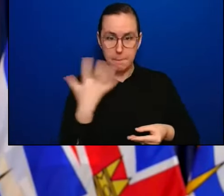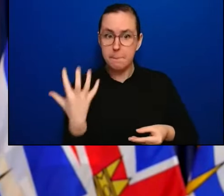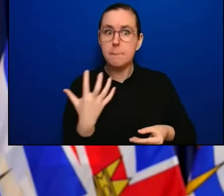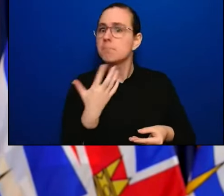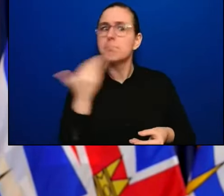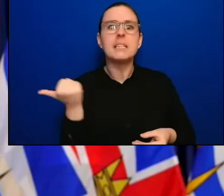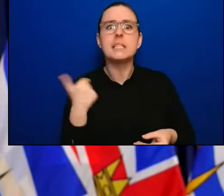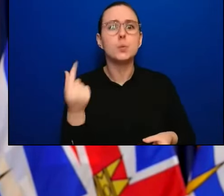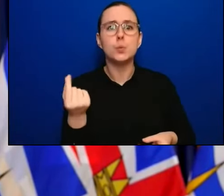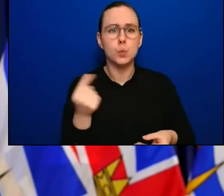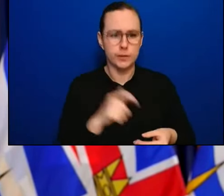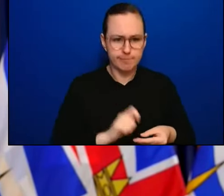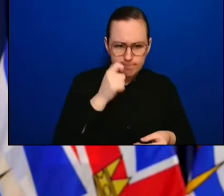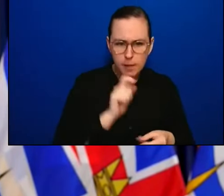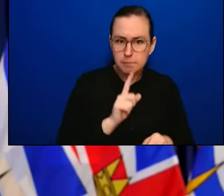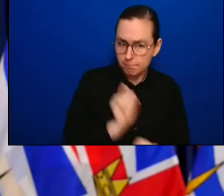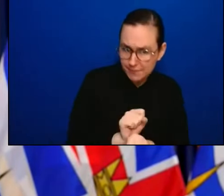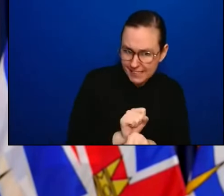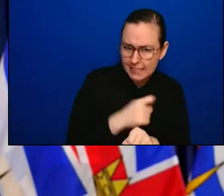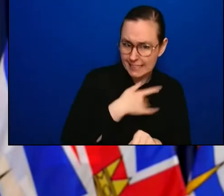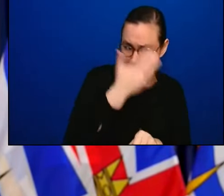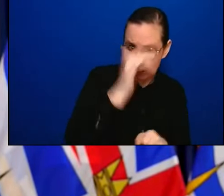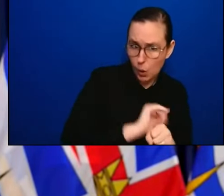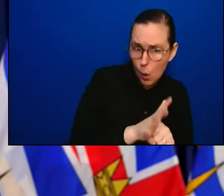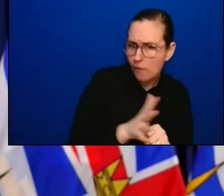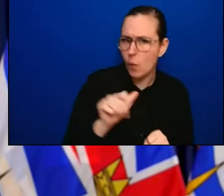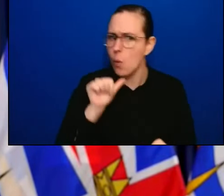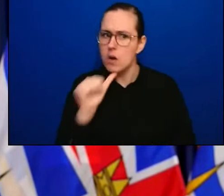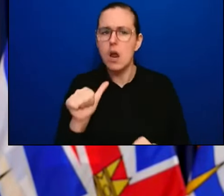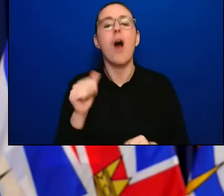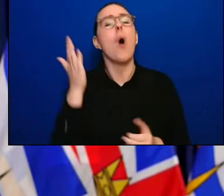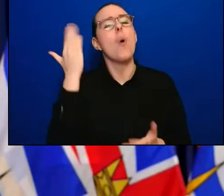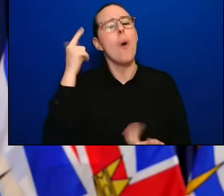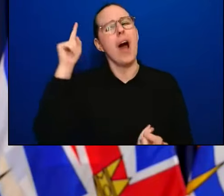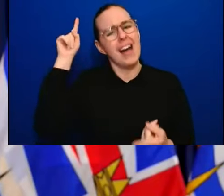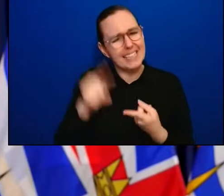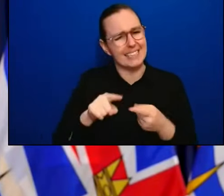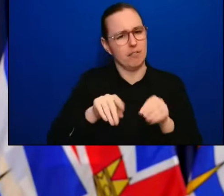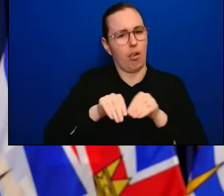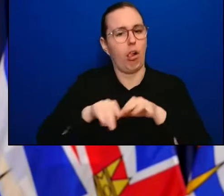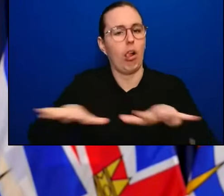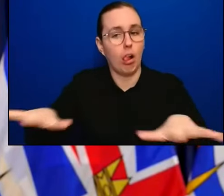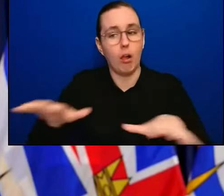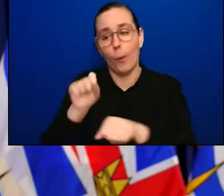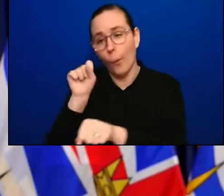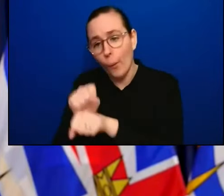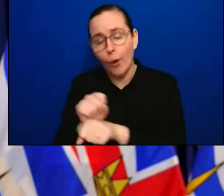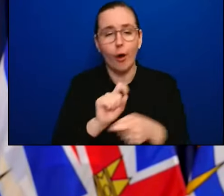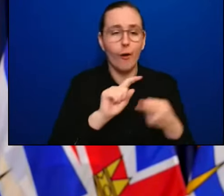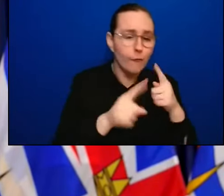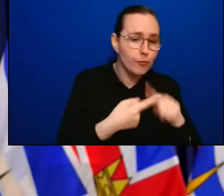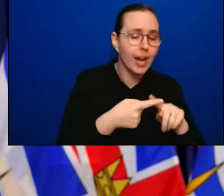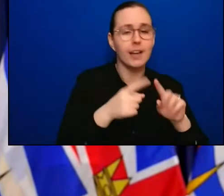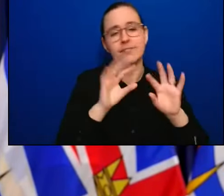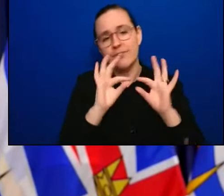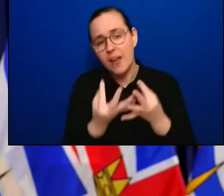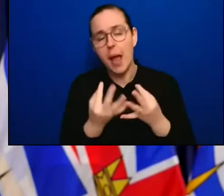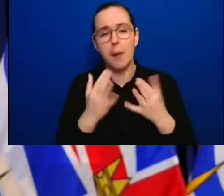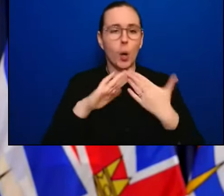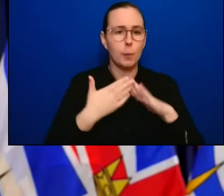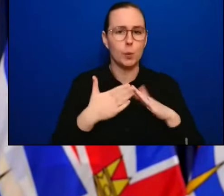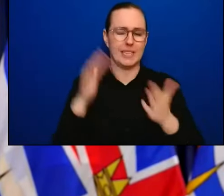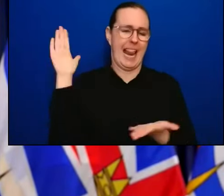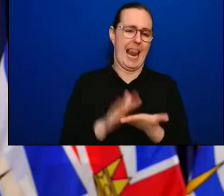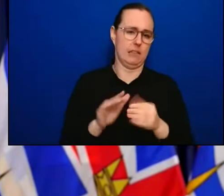at higher risk. And now here's our weekly surgical renewal update. week of March 27th to